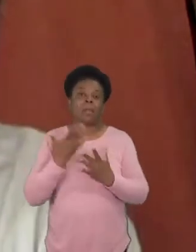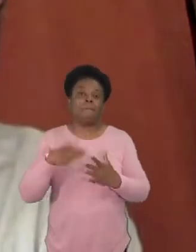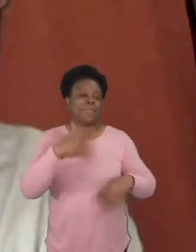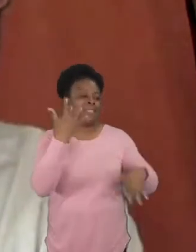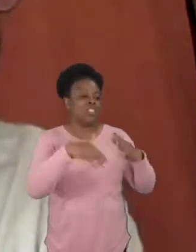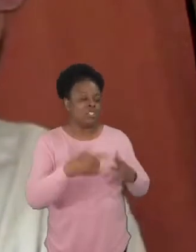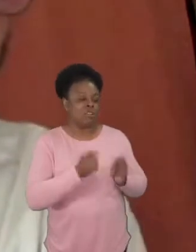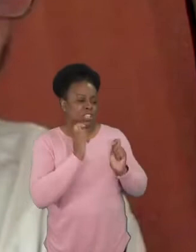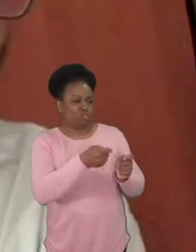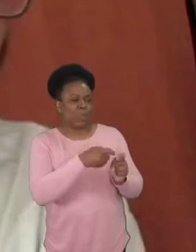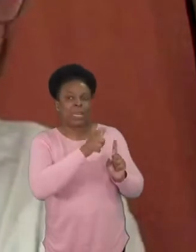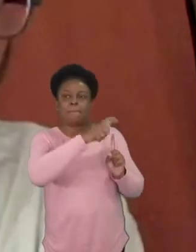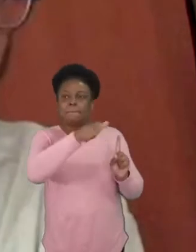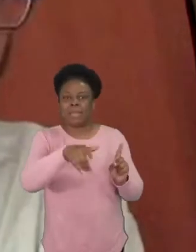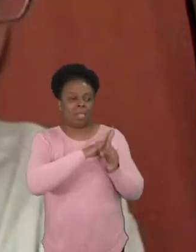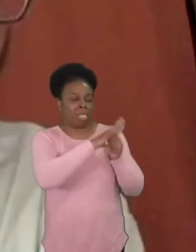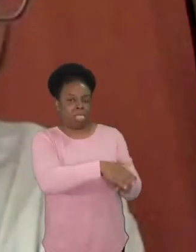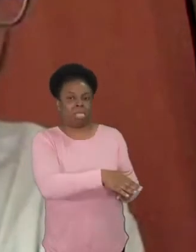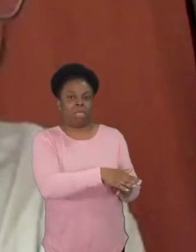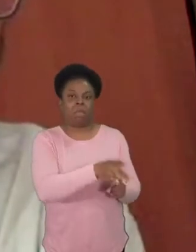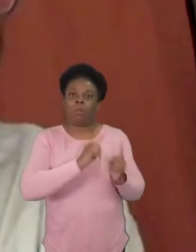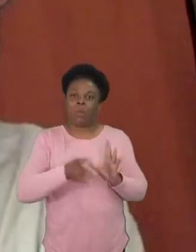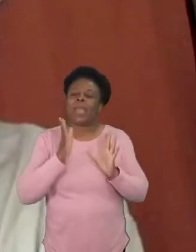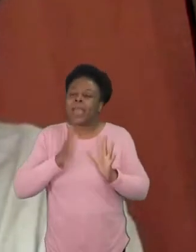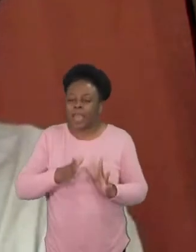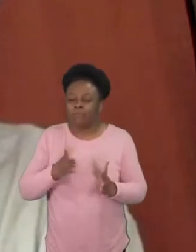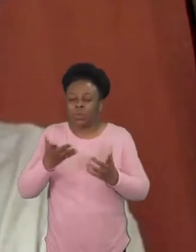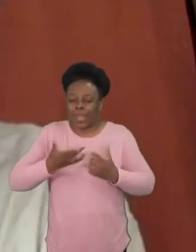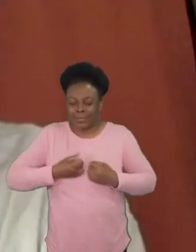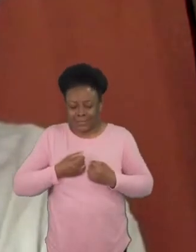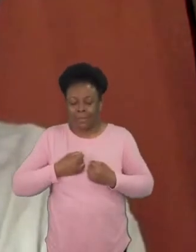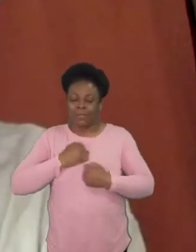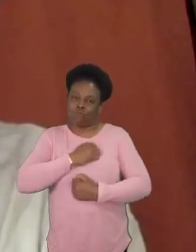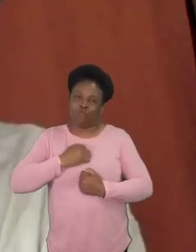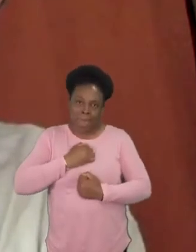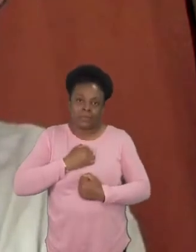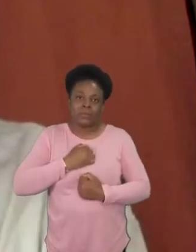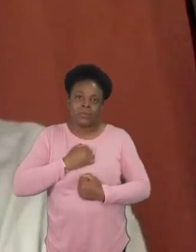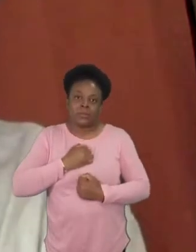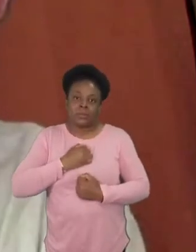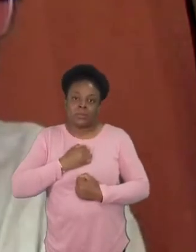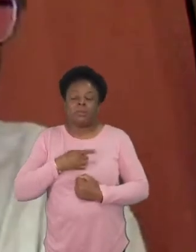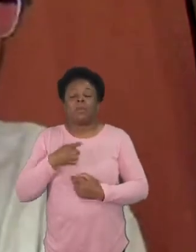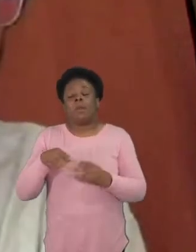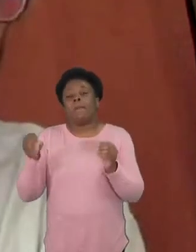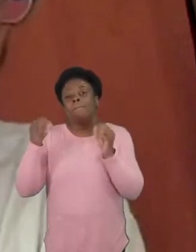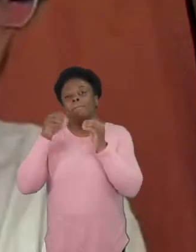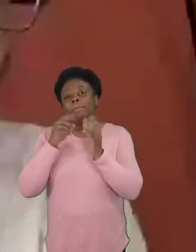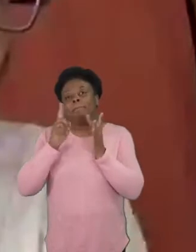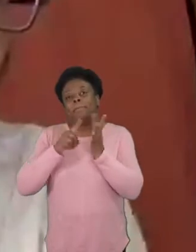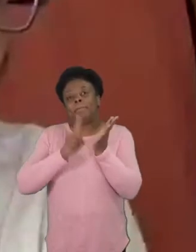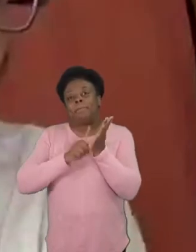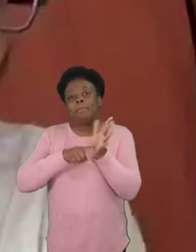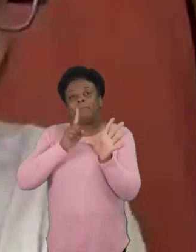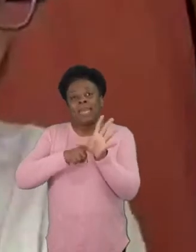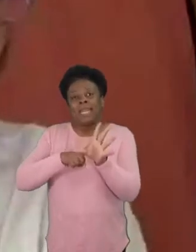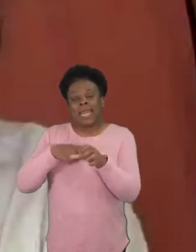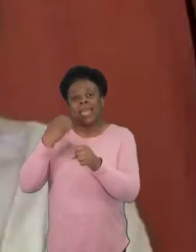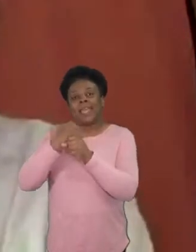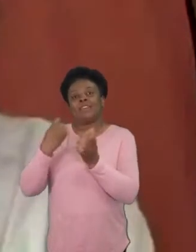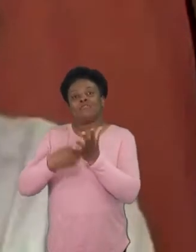say uh you know billy graham had a great line he said um that it's god's job to judge